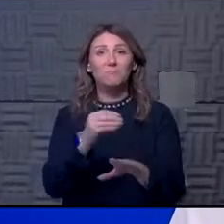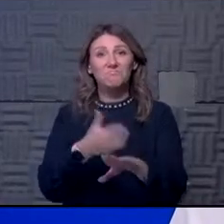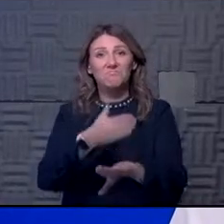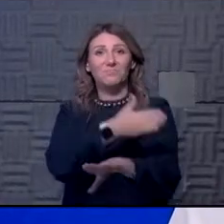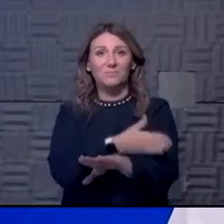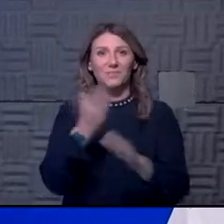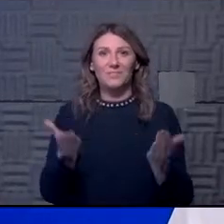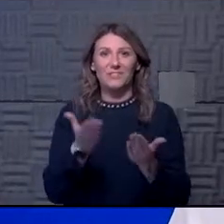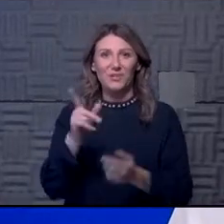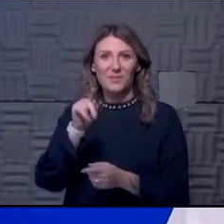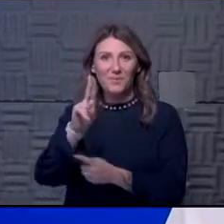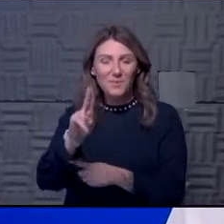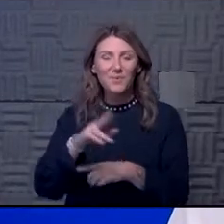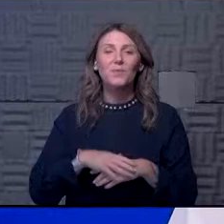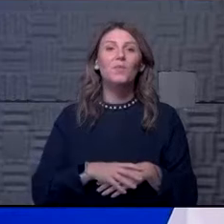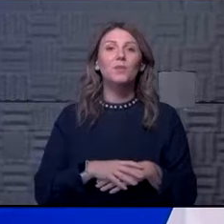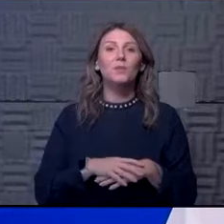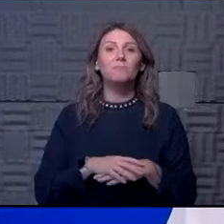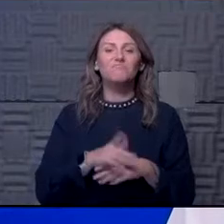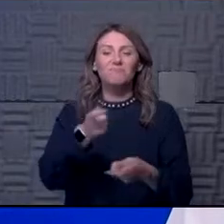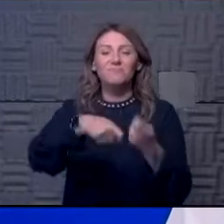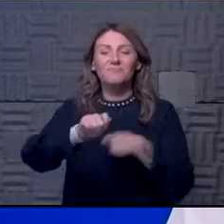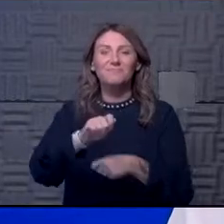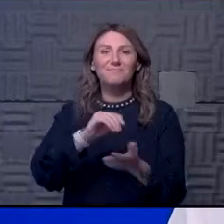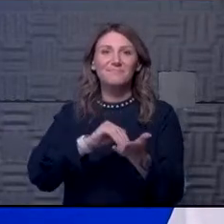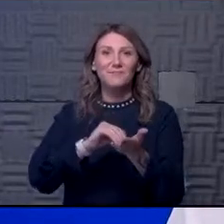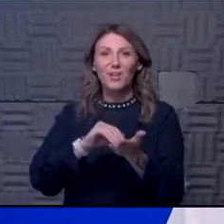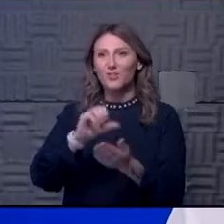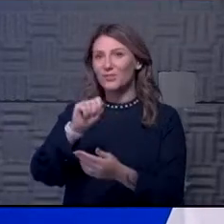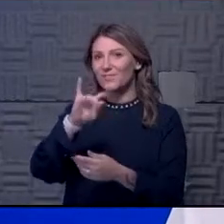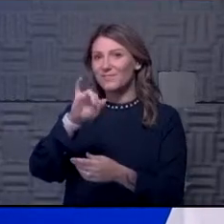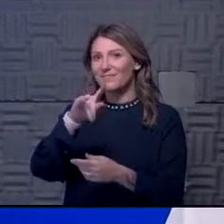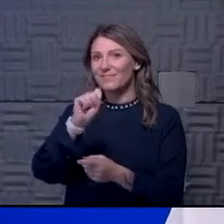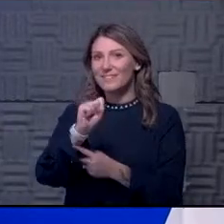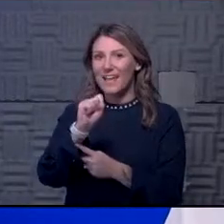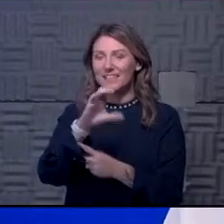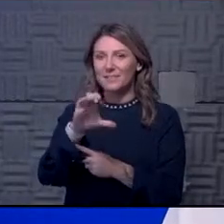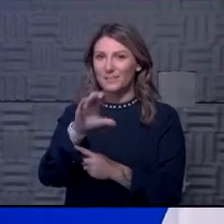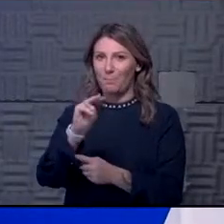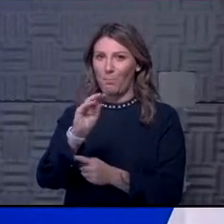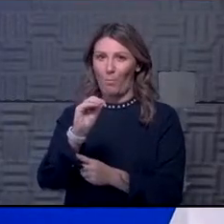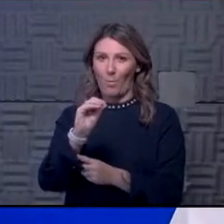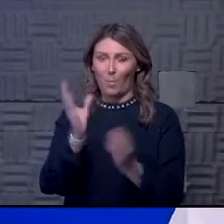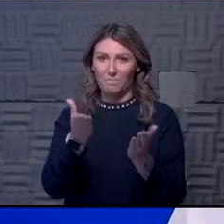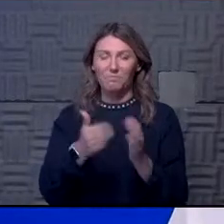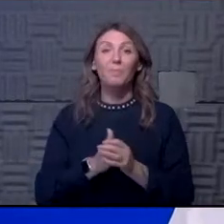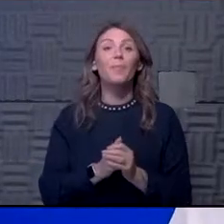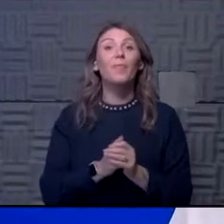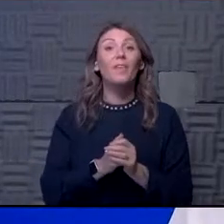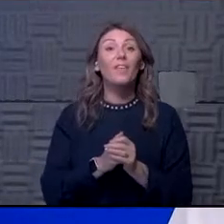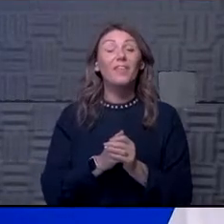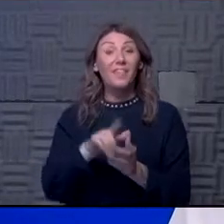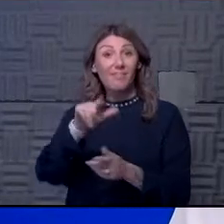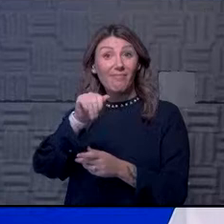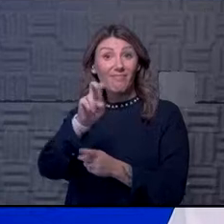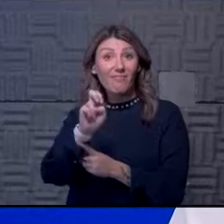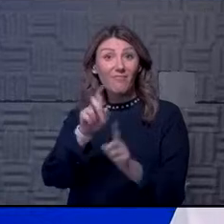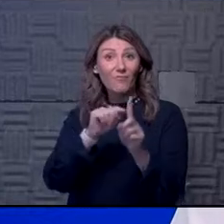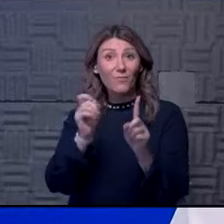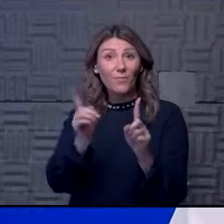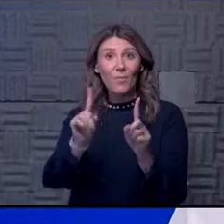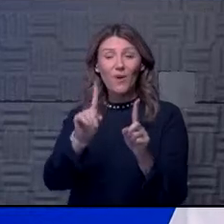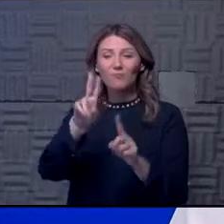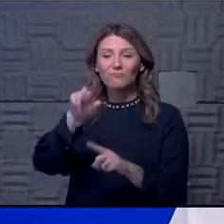Health System, sitting in again for Dr. Steve Seitz, our Chief Medical Officer. We are coming to you live from the Dolph